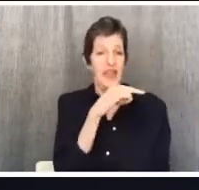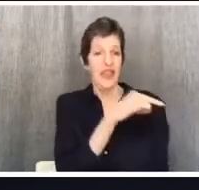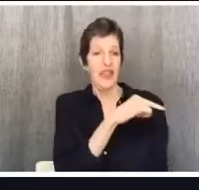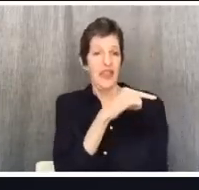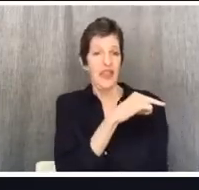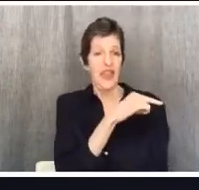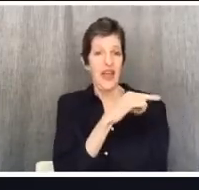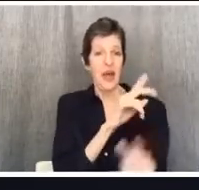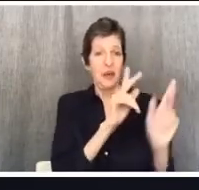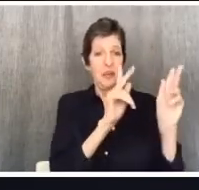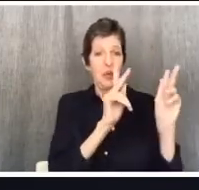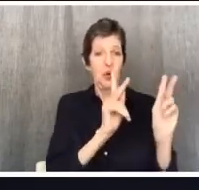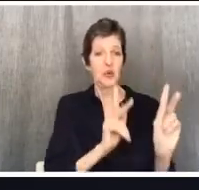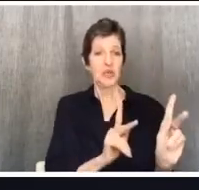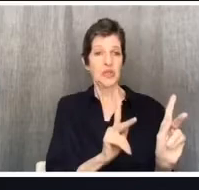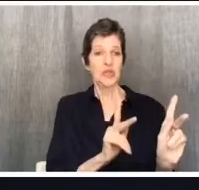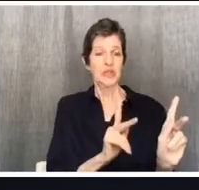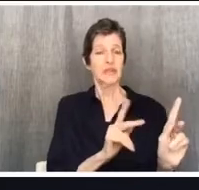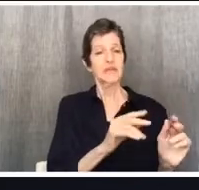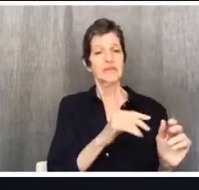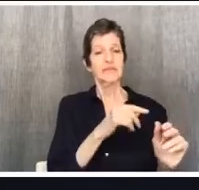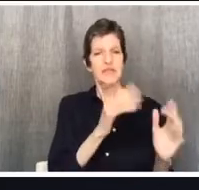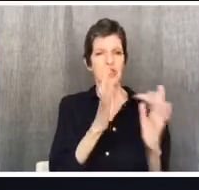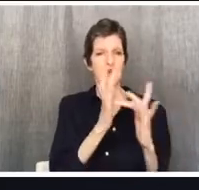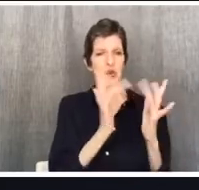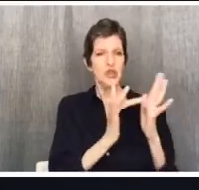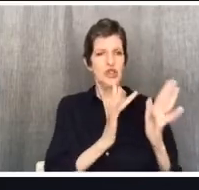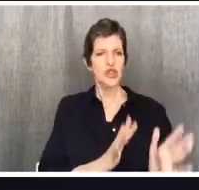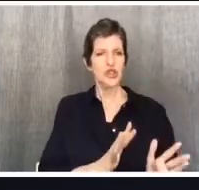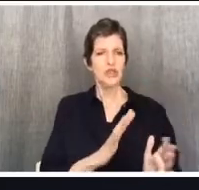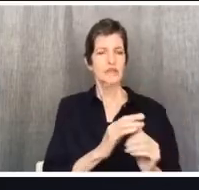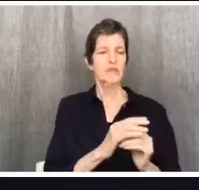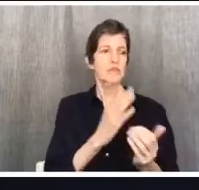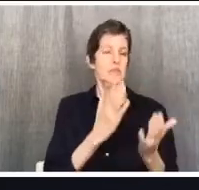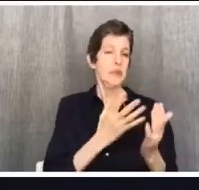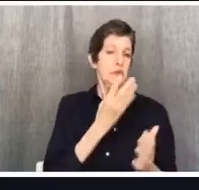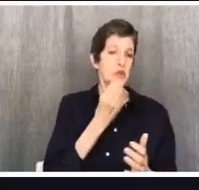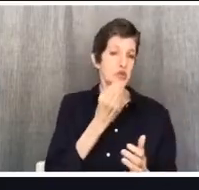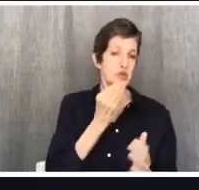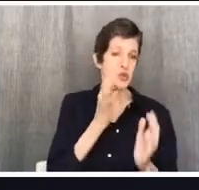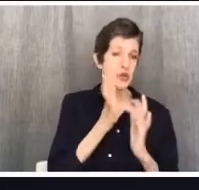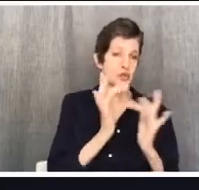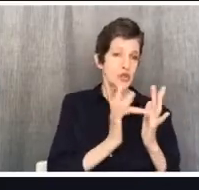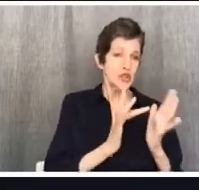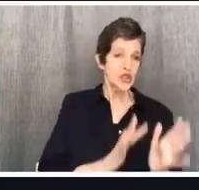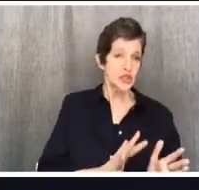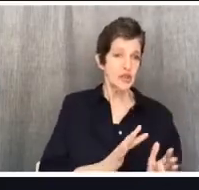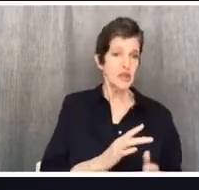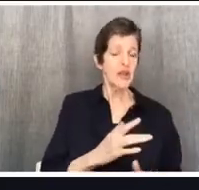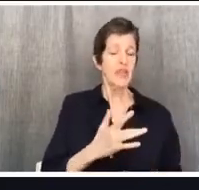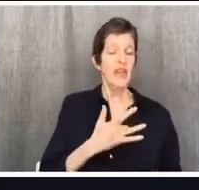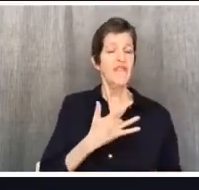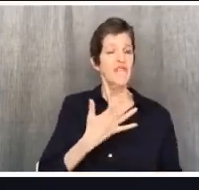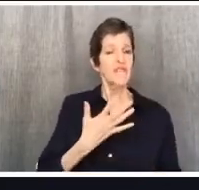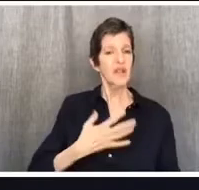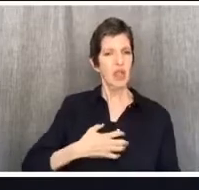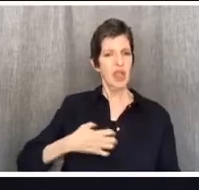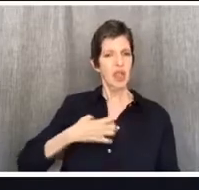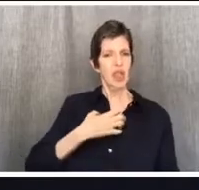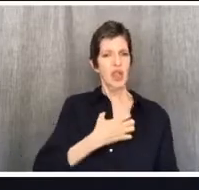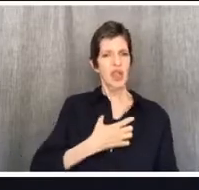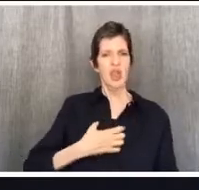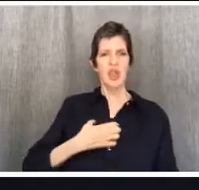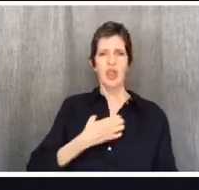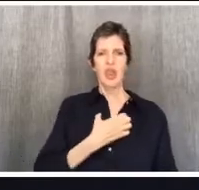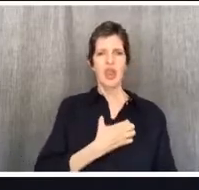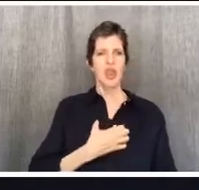sense of Christian liberty as you do. Maybe they're formerly a Jew and they find it detestable that anyone would eat meat sacrificed to idols. It's so ingrained